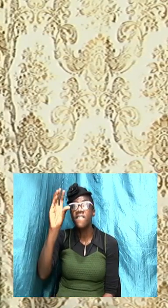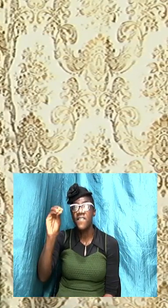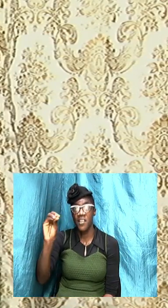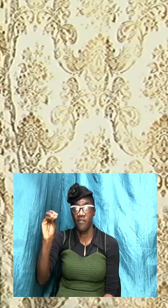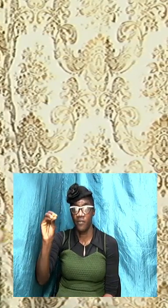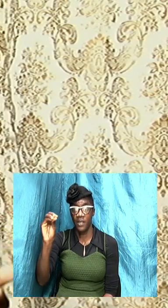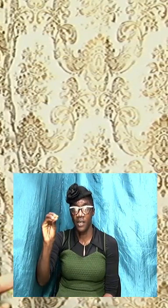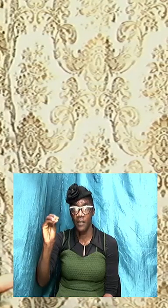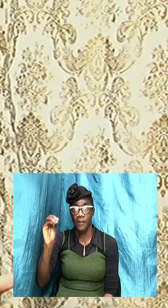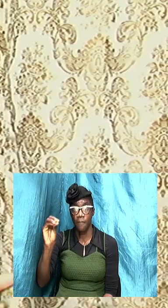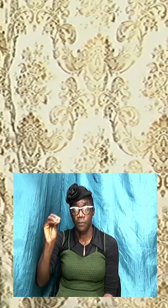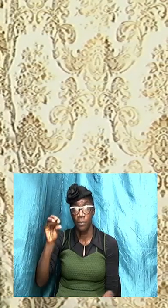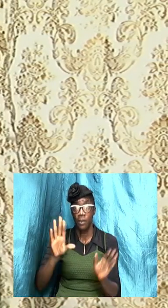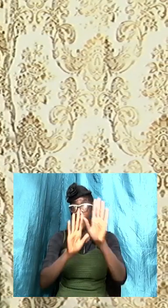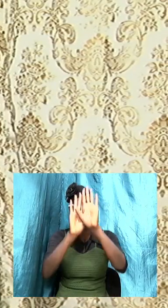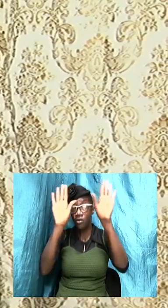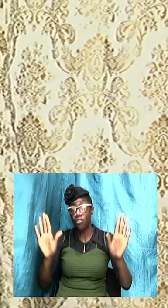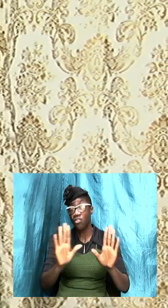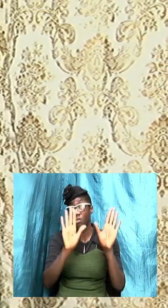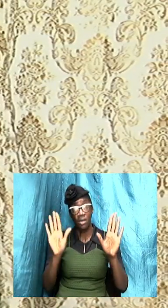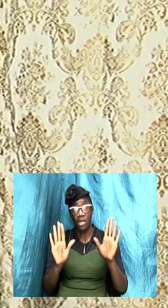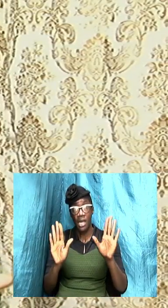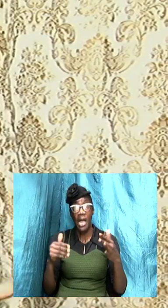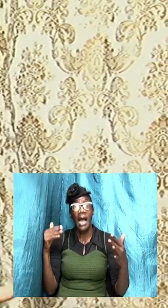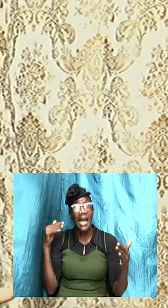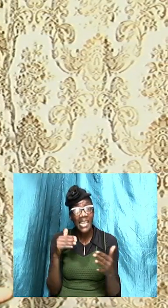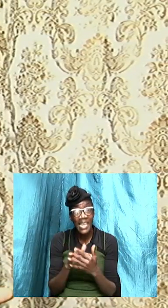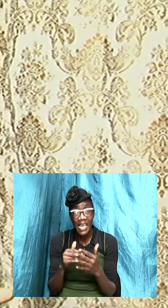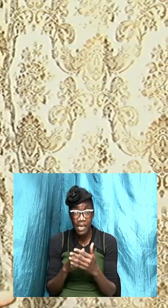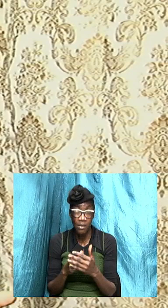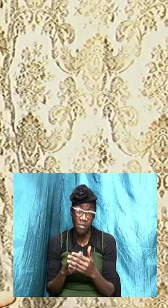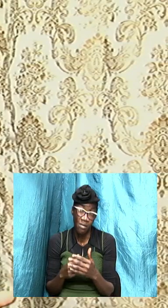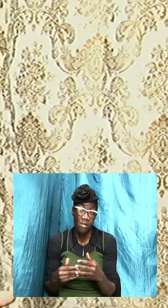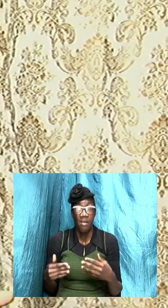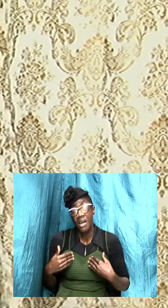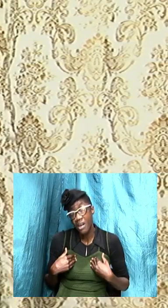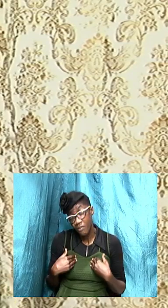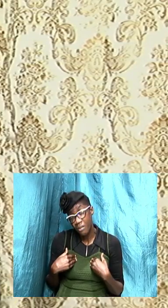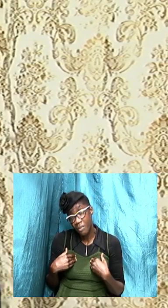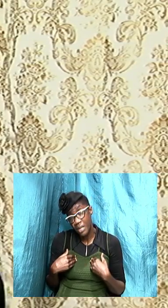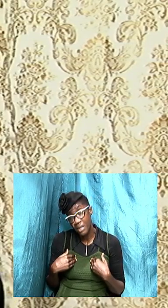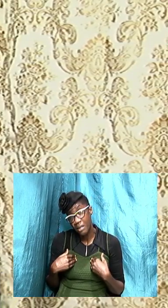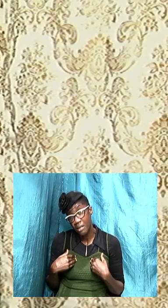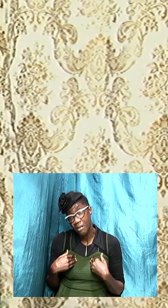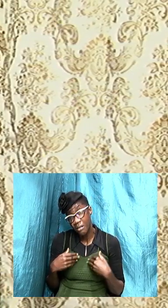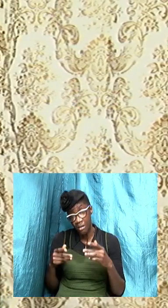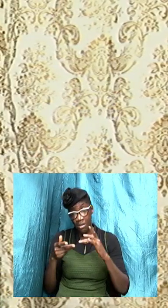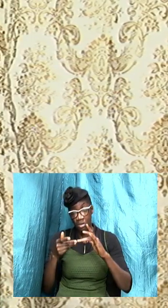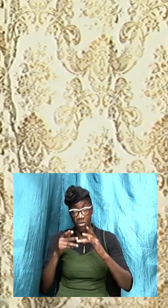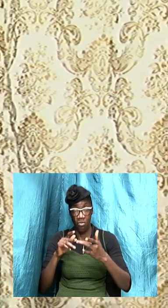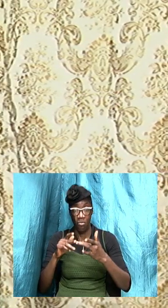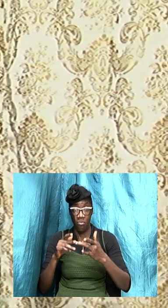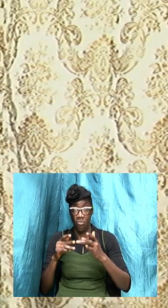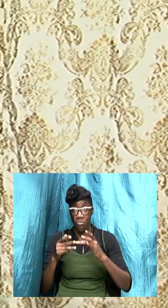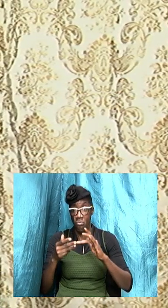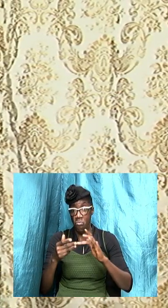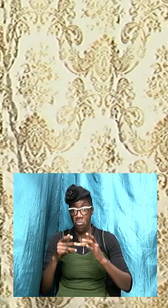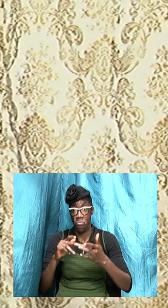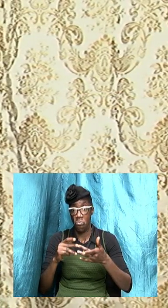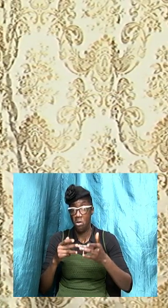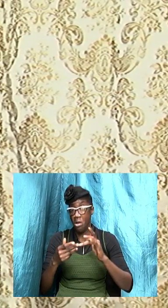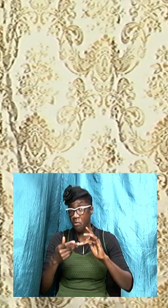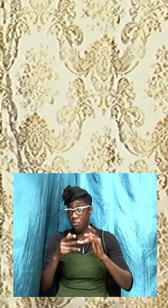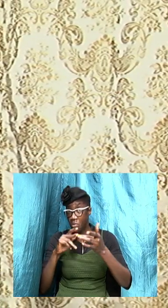Sunday we are down to 50 and again we are going to have to be streaming most of the folks have to be streaming